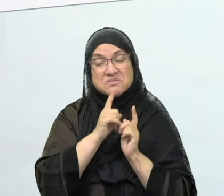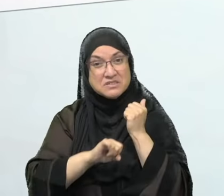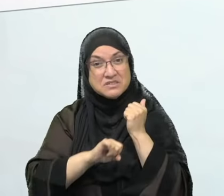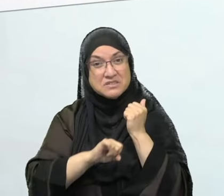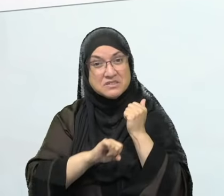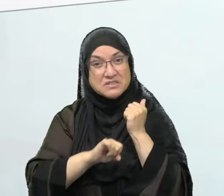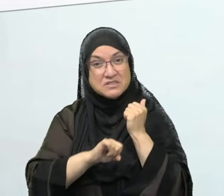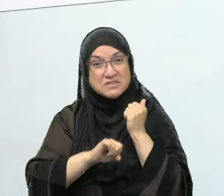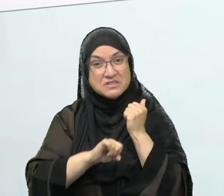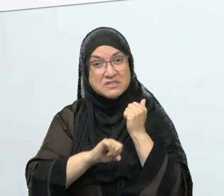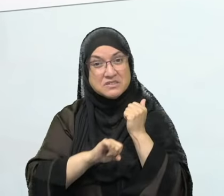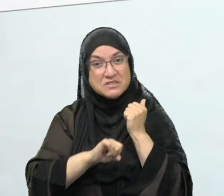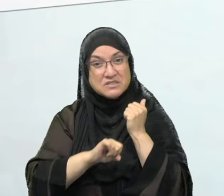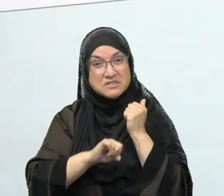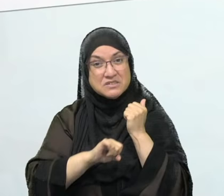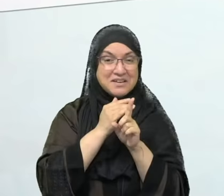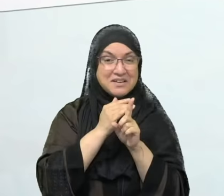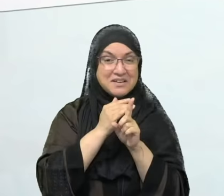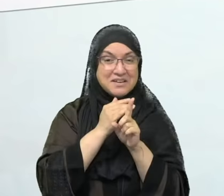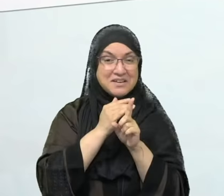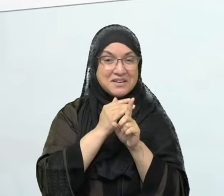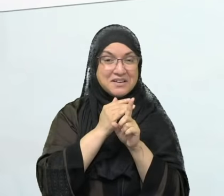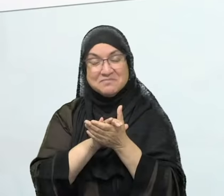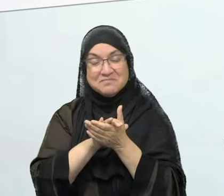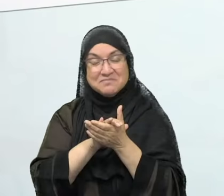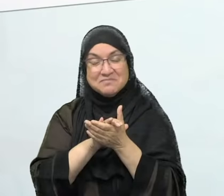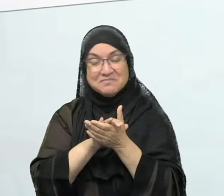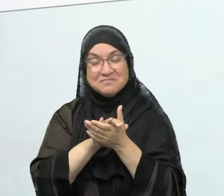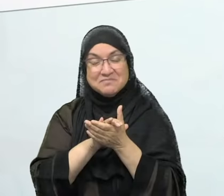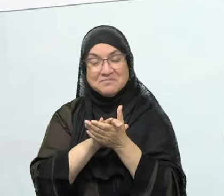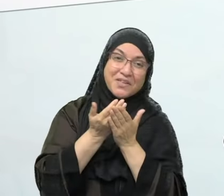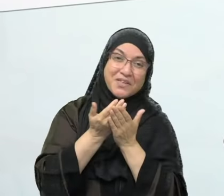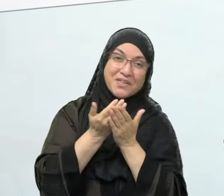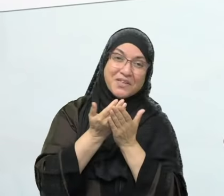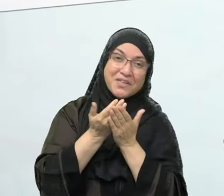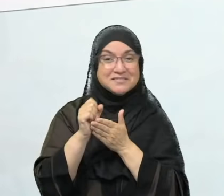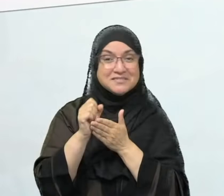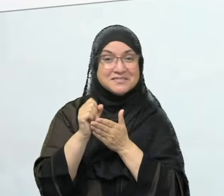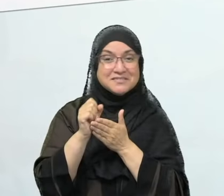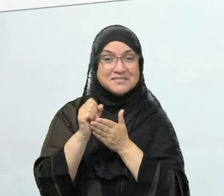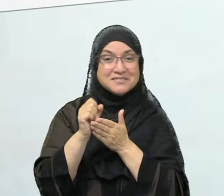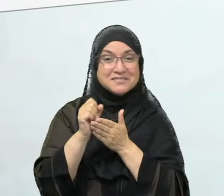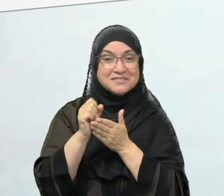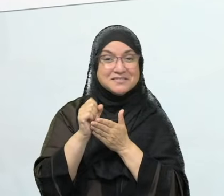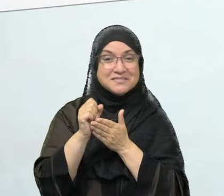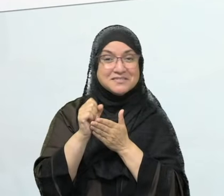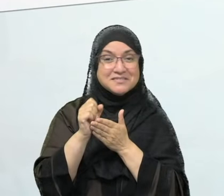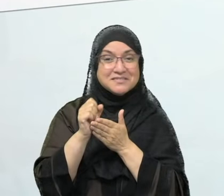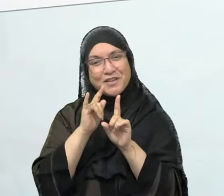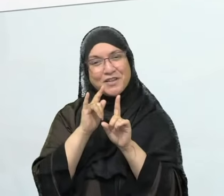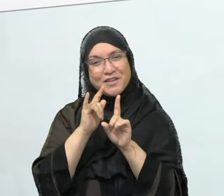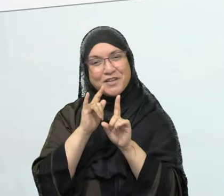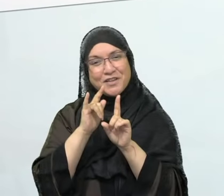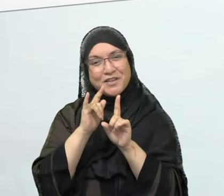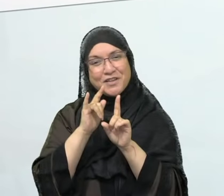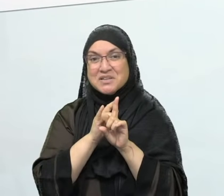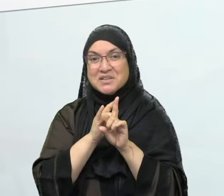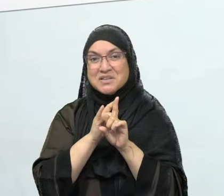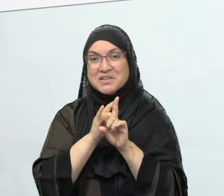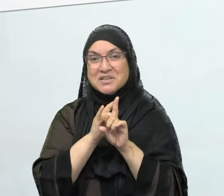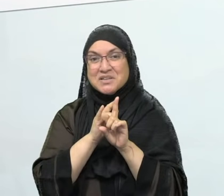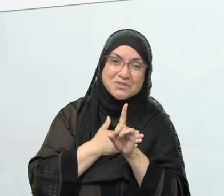nicely to your spouse. You say good things to your spouse. You bring joy to your relationship. Right?